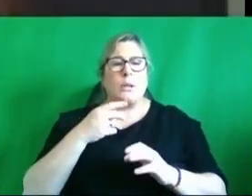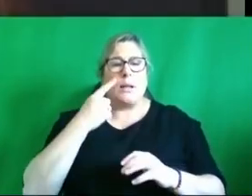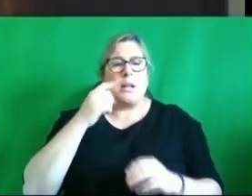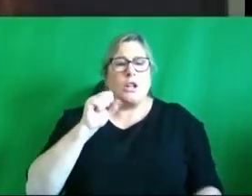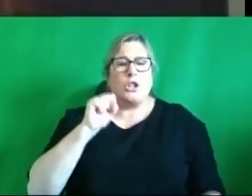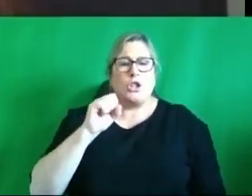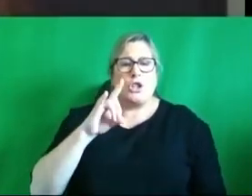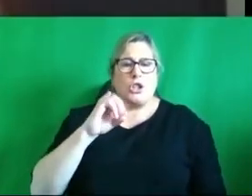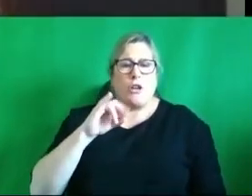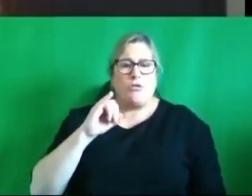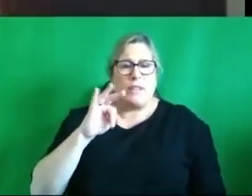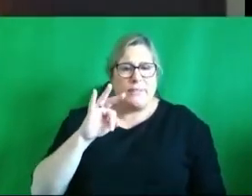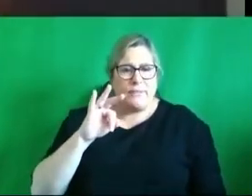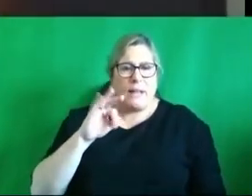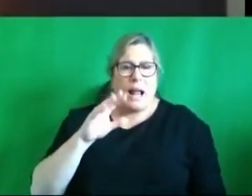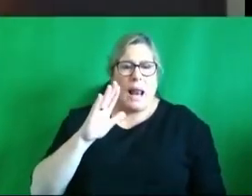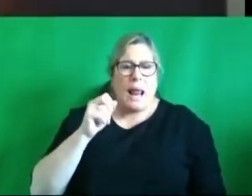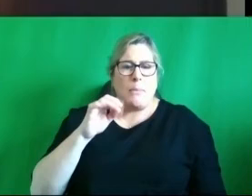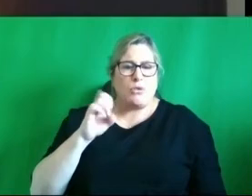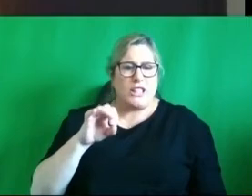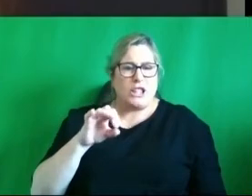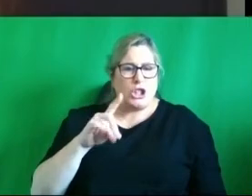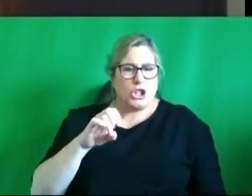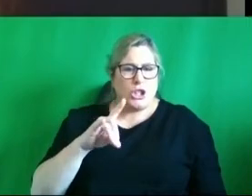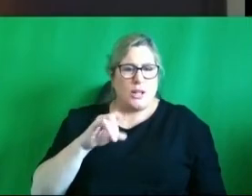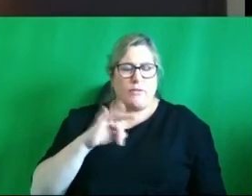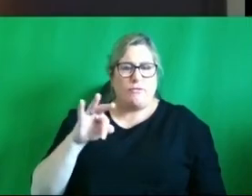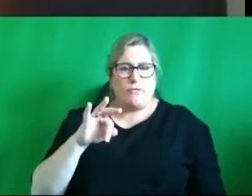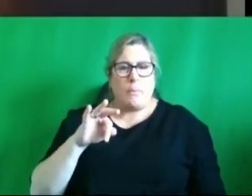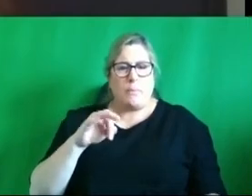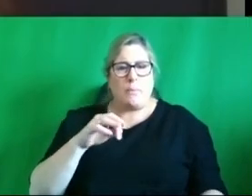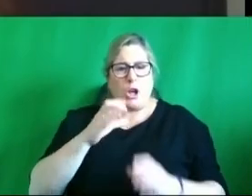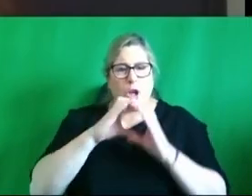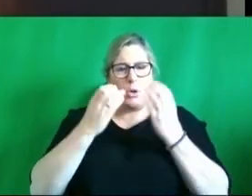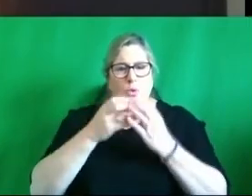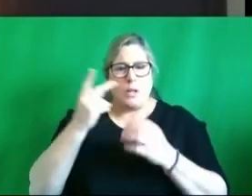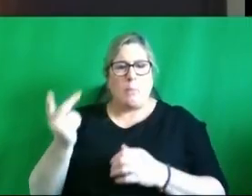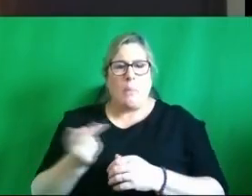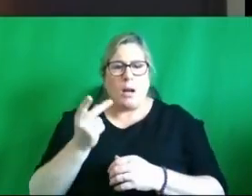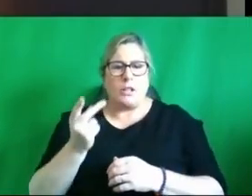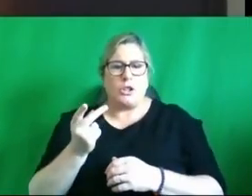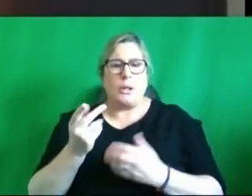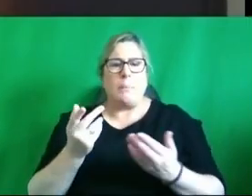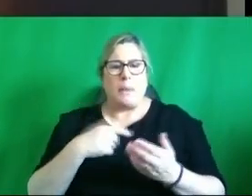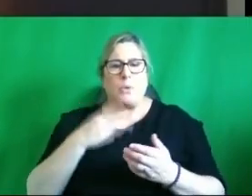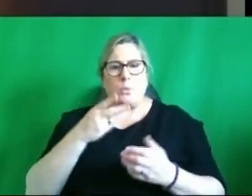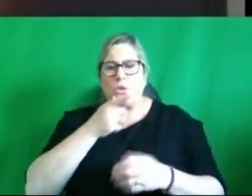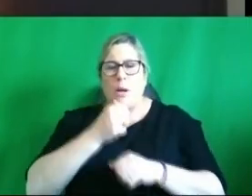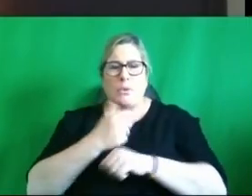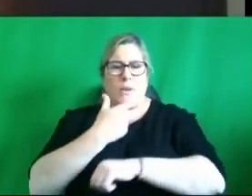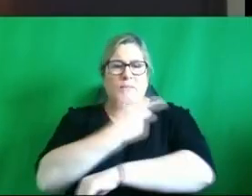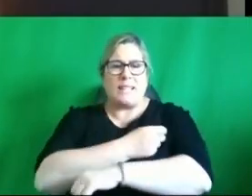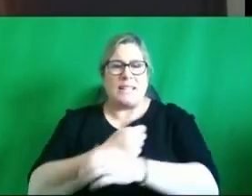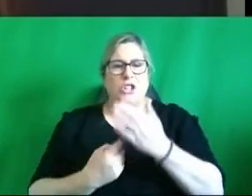labriche from new communities partnership uh on a very interesting question i think that i would go to jamian on about vaccination uh issues